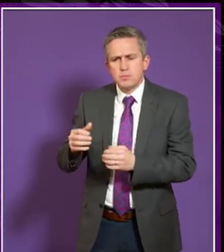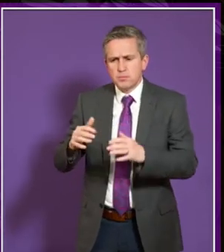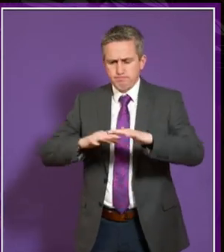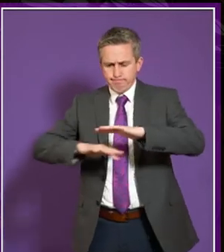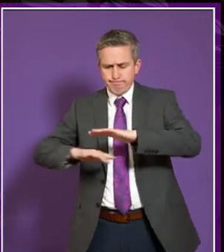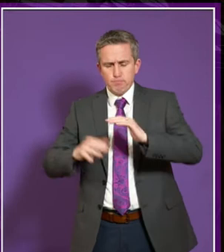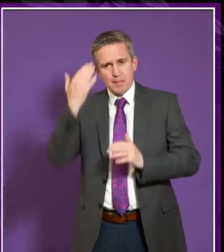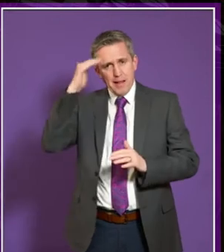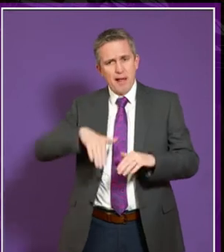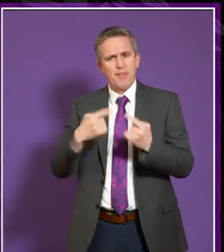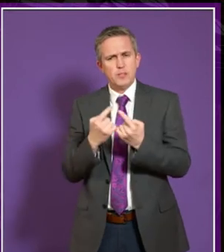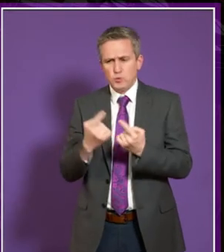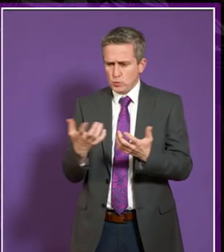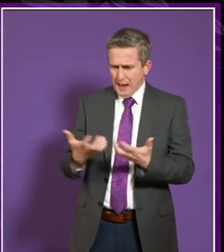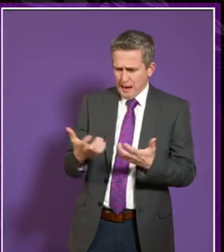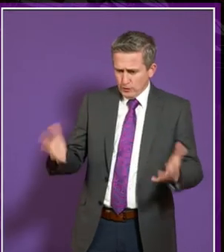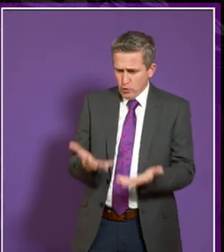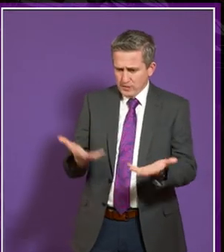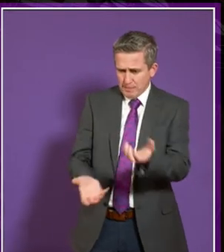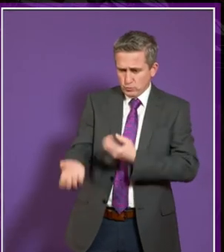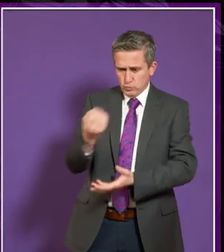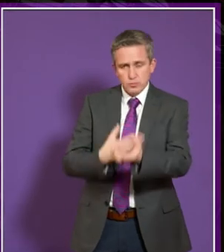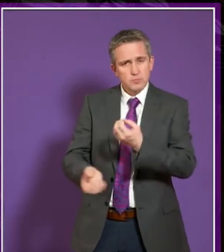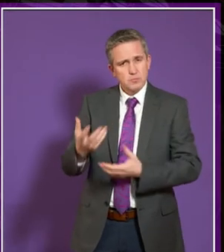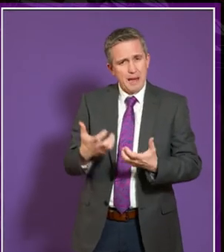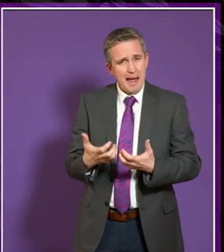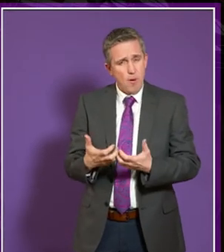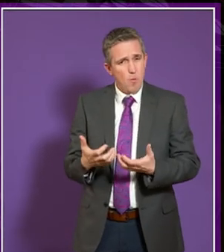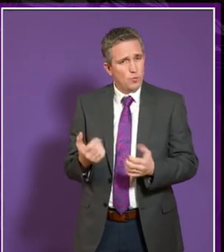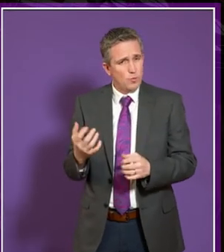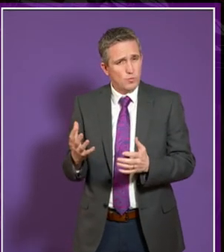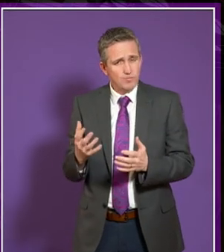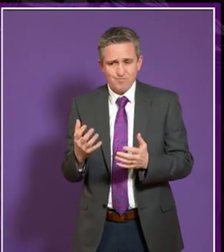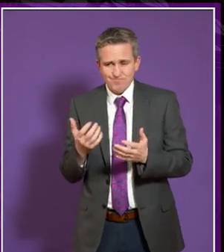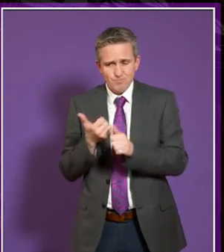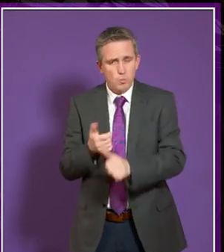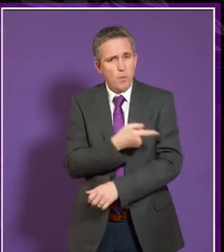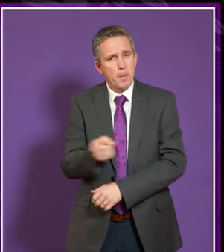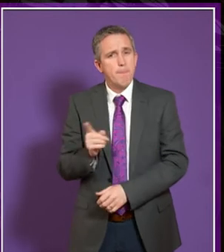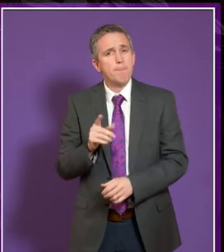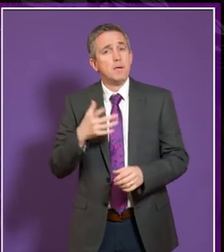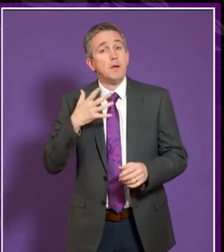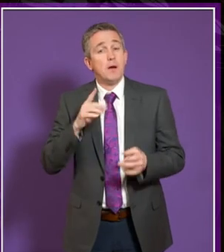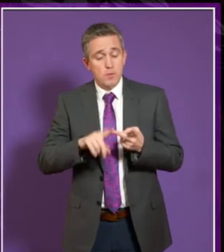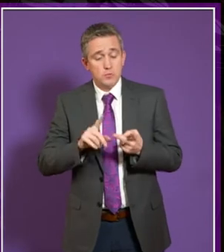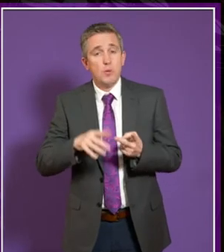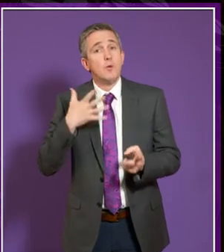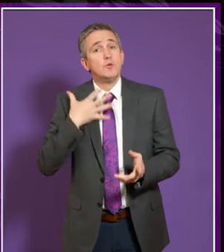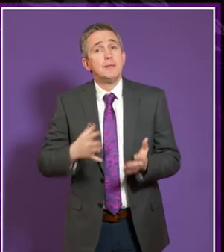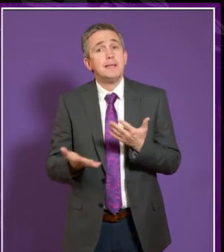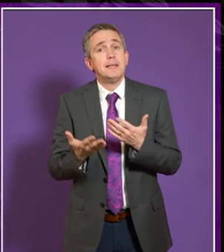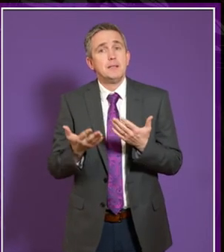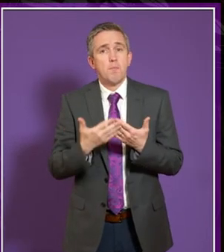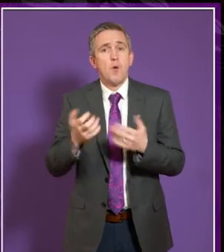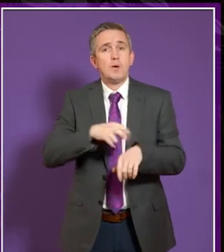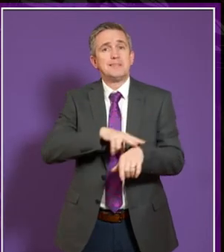issue and are we looking at staff training as well so that there's sort of a more that there's sort of a